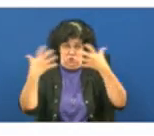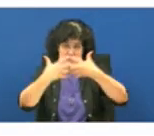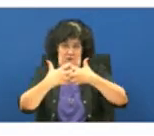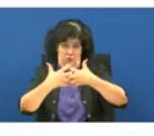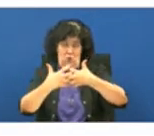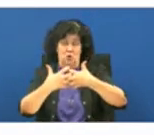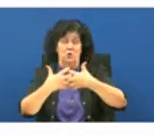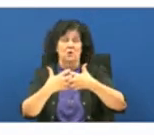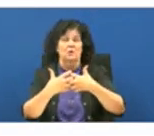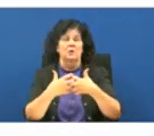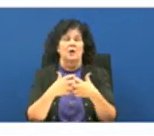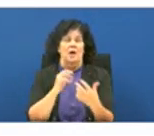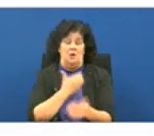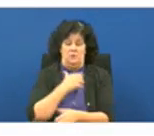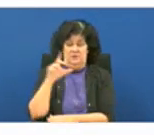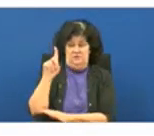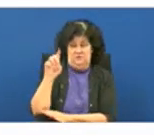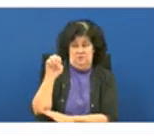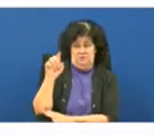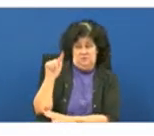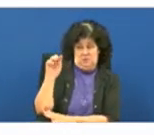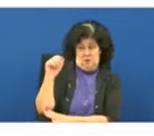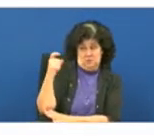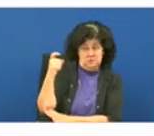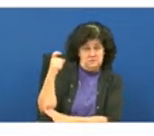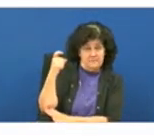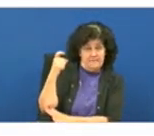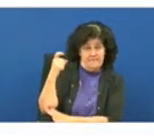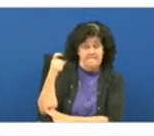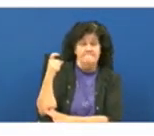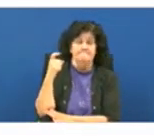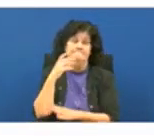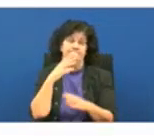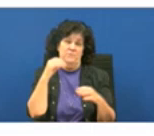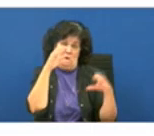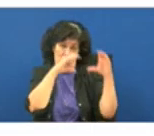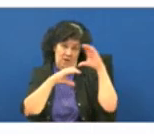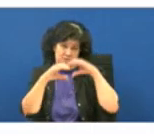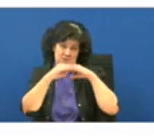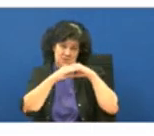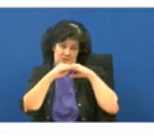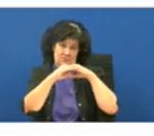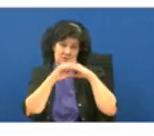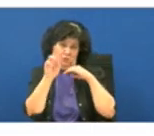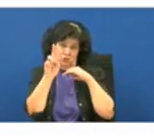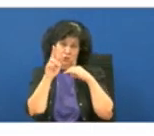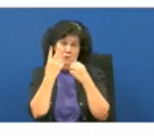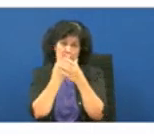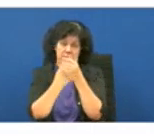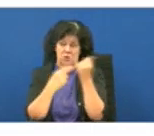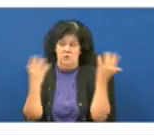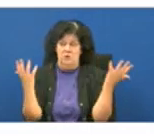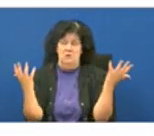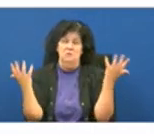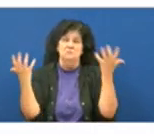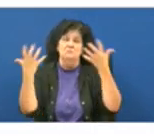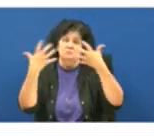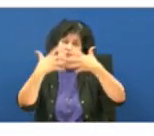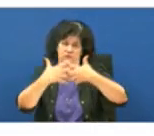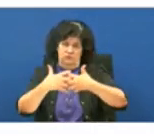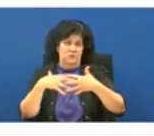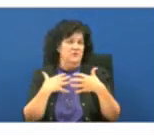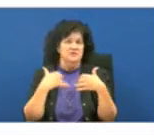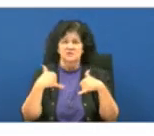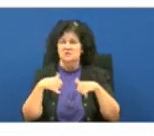we've taken our detoxification unit and our crisis stabilization and we have combined those two so we're still providing all of the